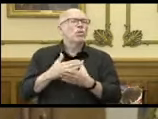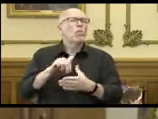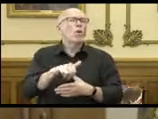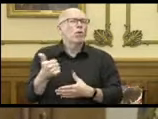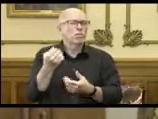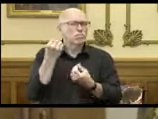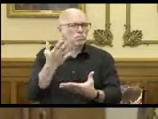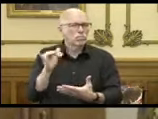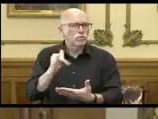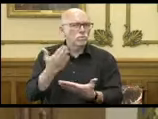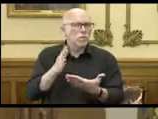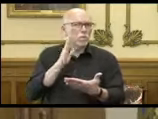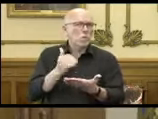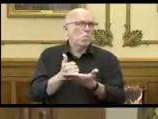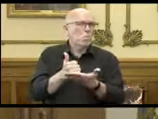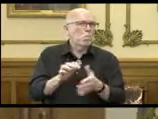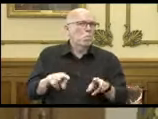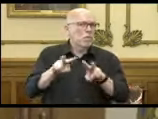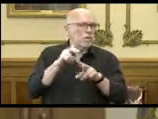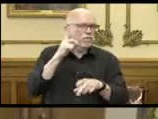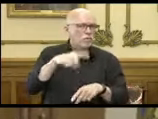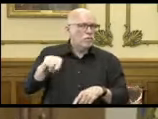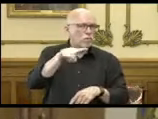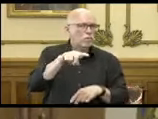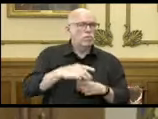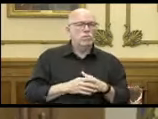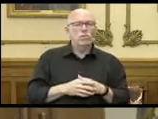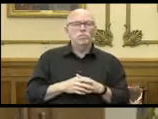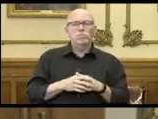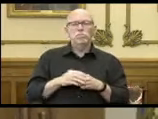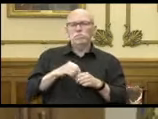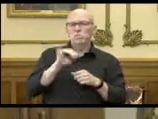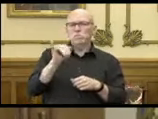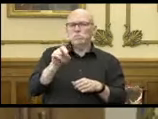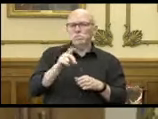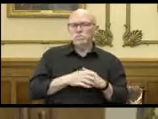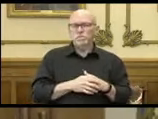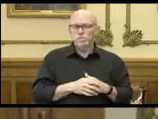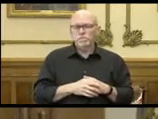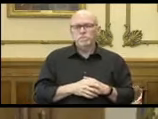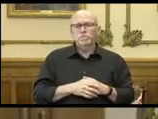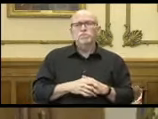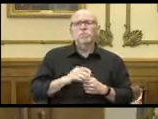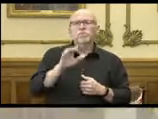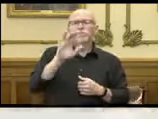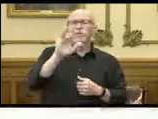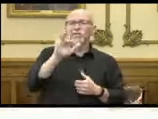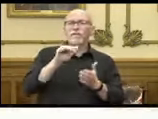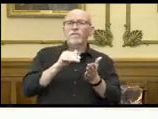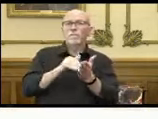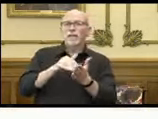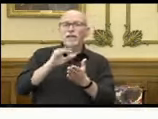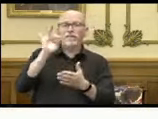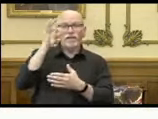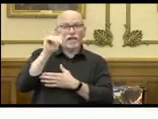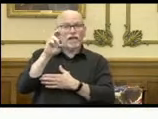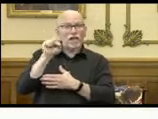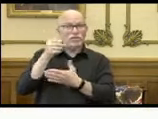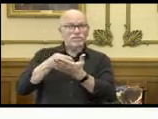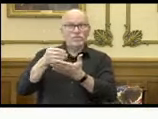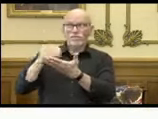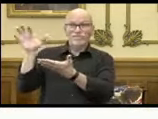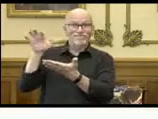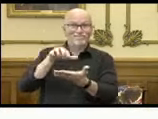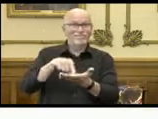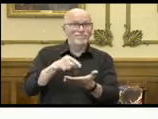resources that may be valuable to Hoosiers across our state. 25 million in federal CARES Act funding is